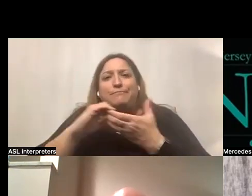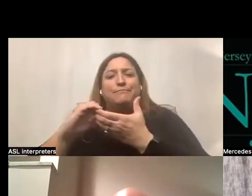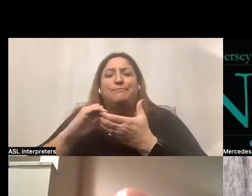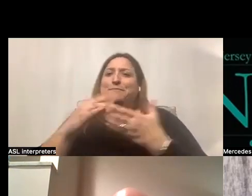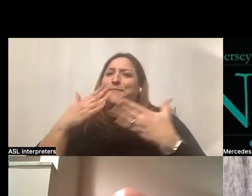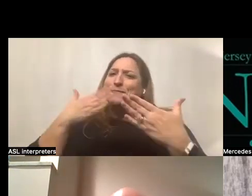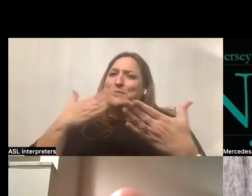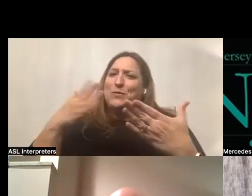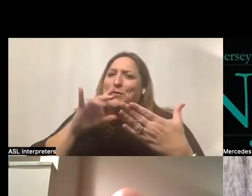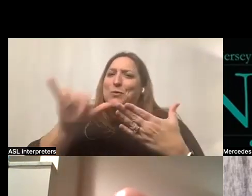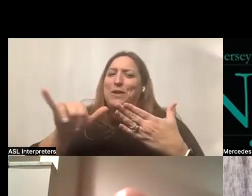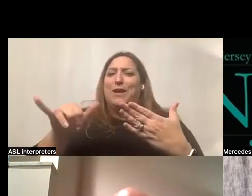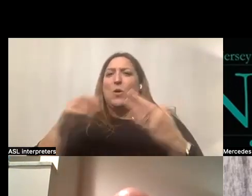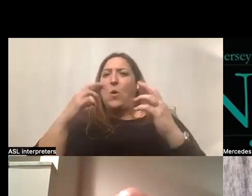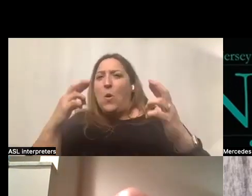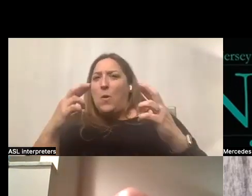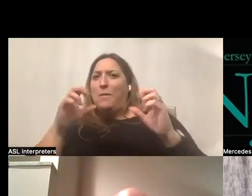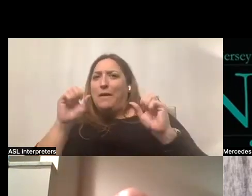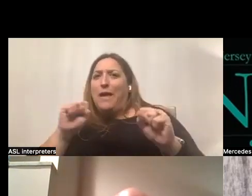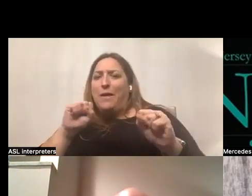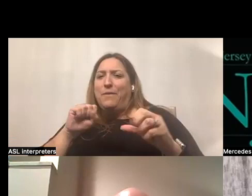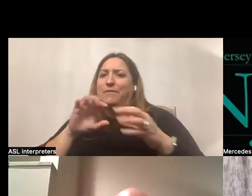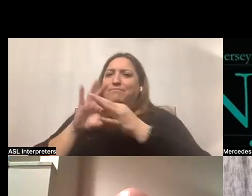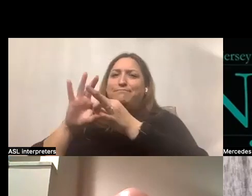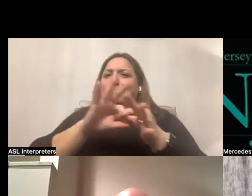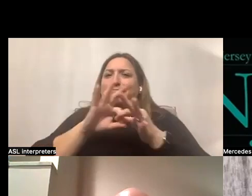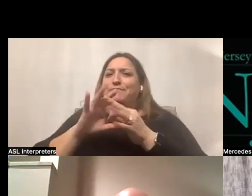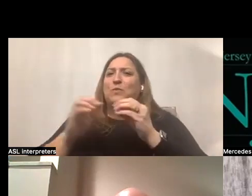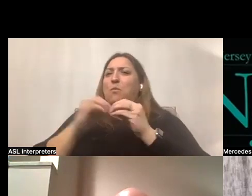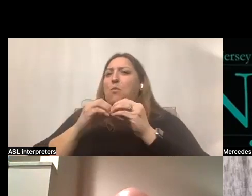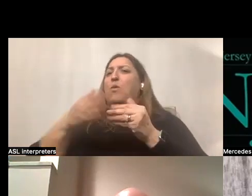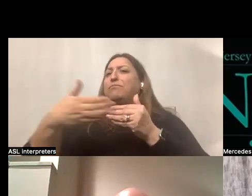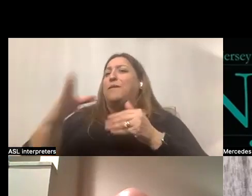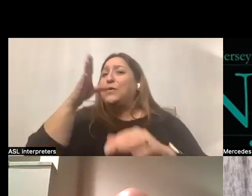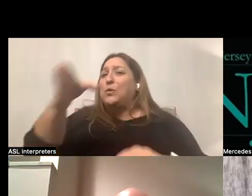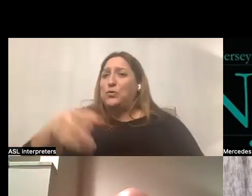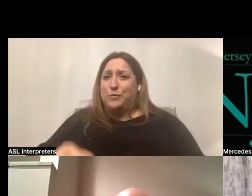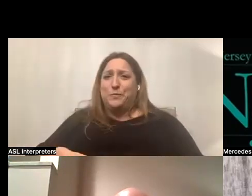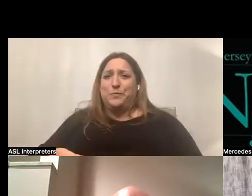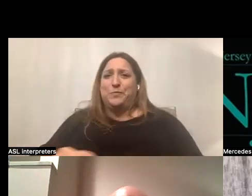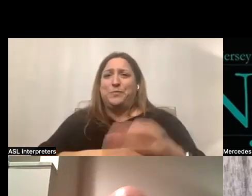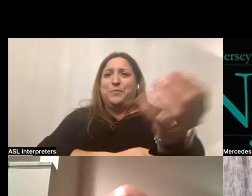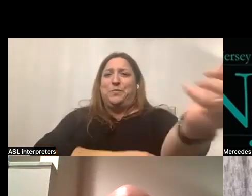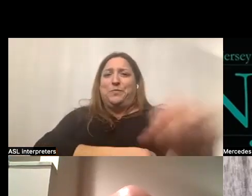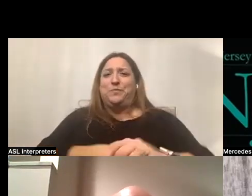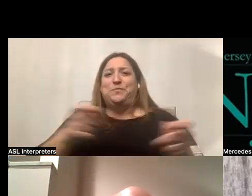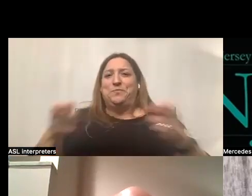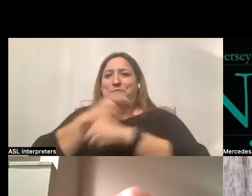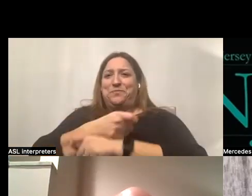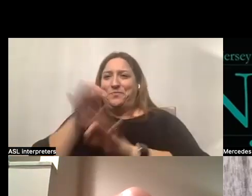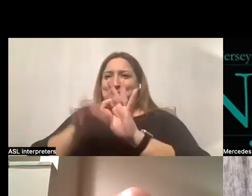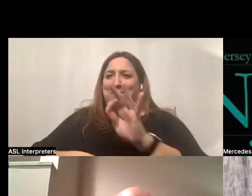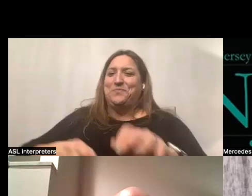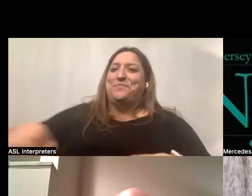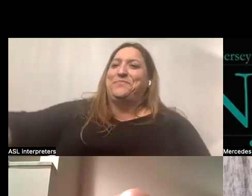you for doing that and hope we can be a part of things, more things to come in the future. Well, thank you, Suzanne. Thank you,